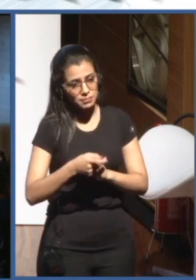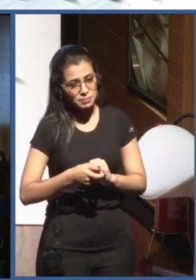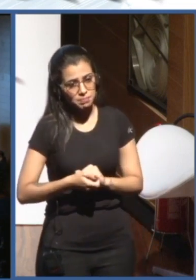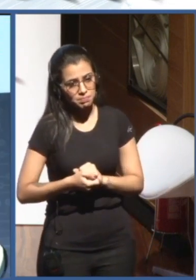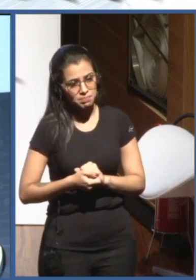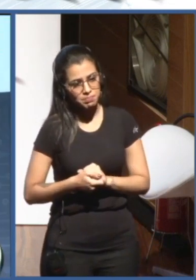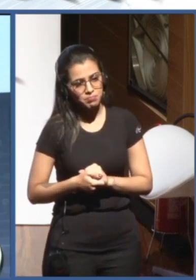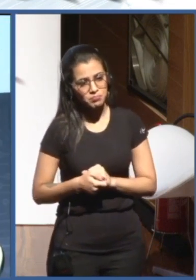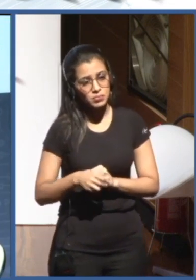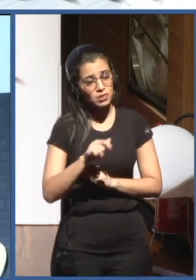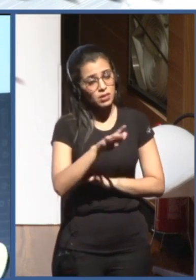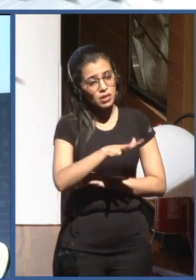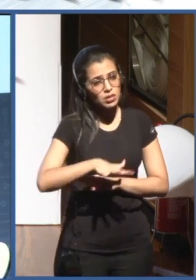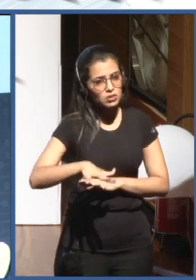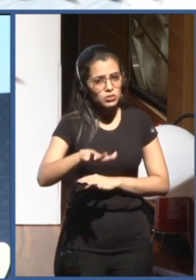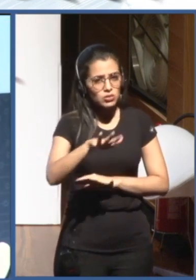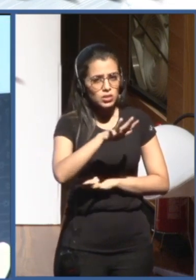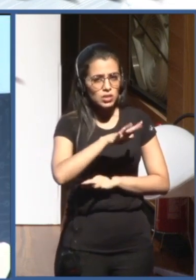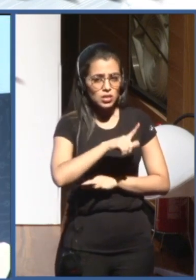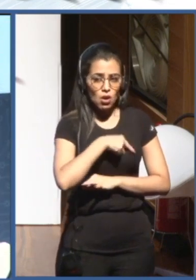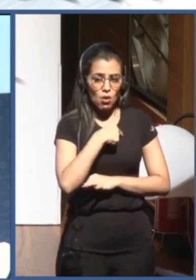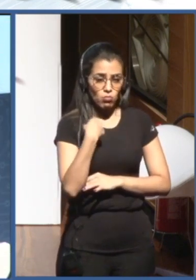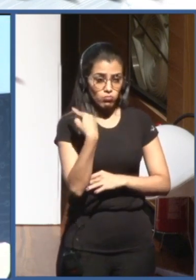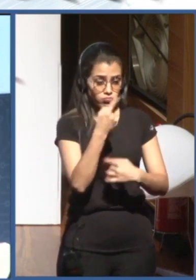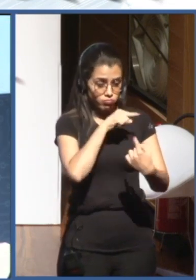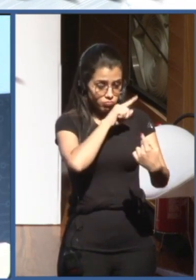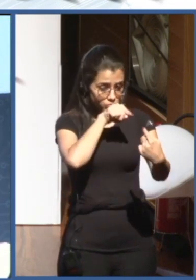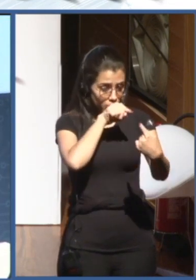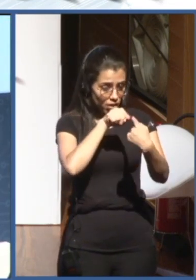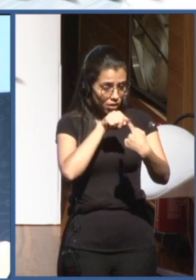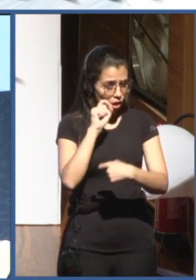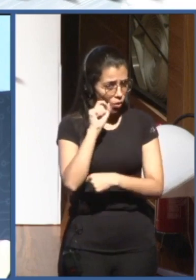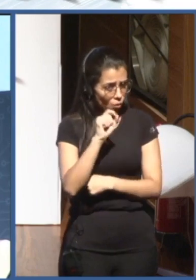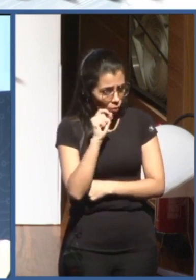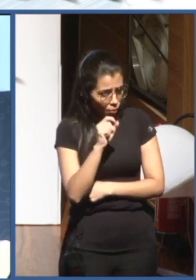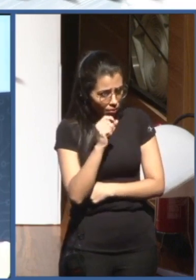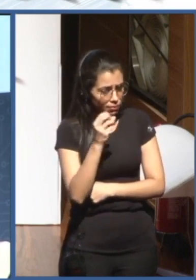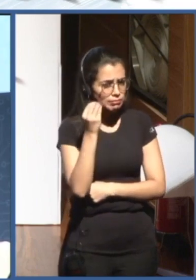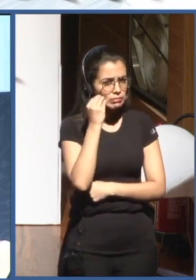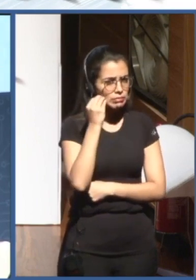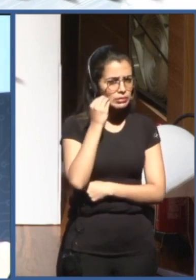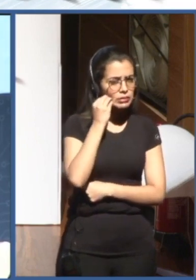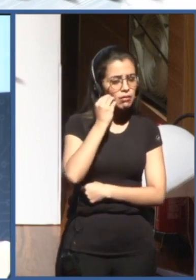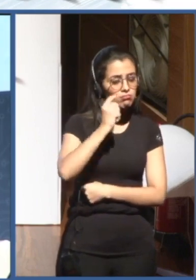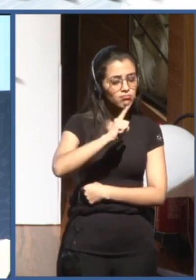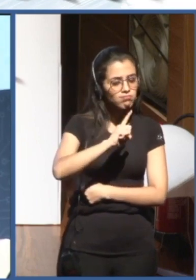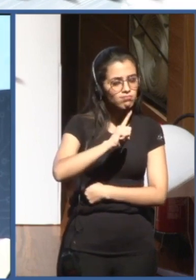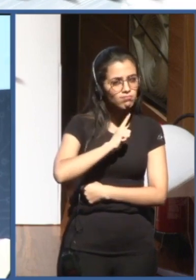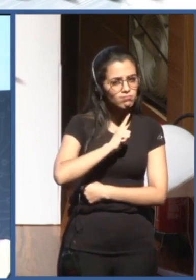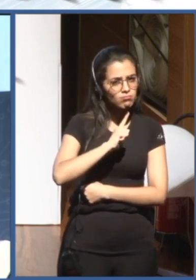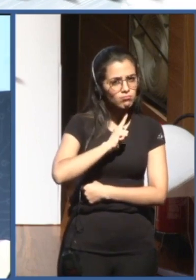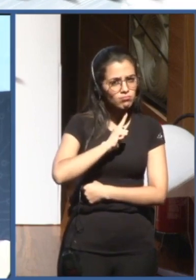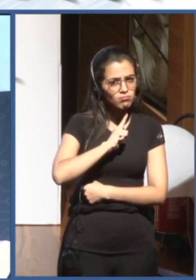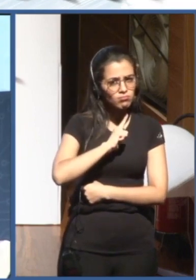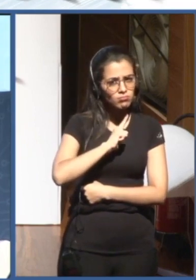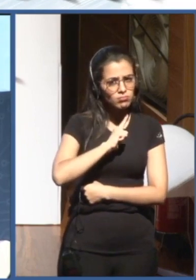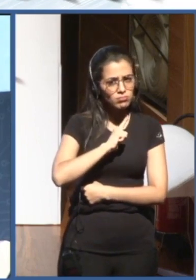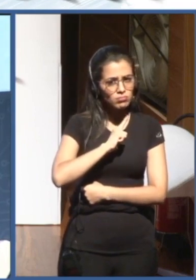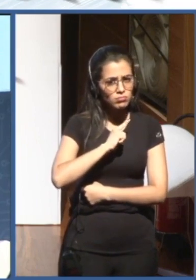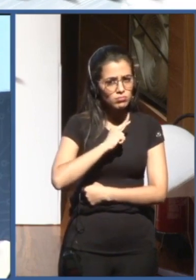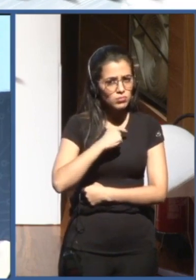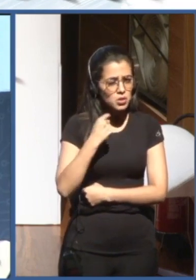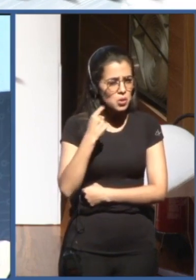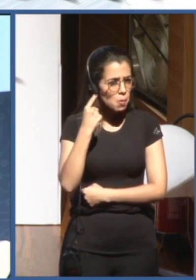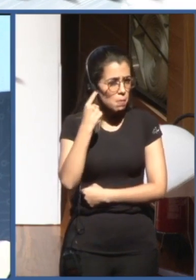or our wish is to have or to establish some sort of a think tank, a global think tank, is established by a